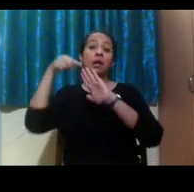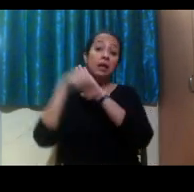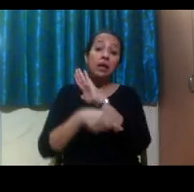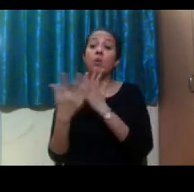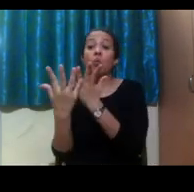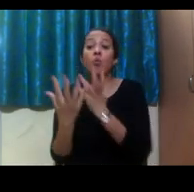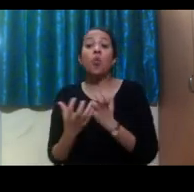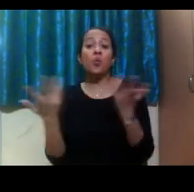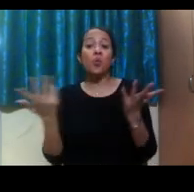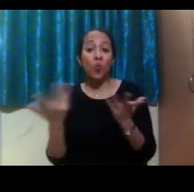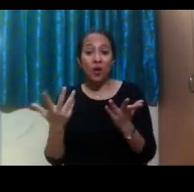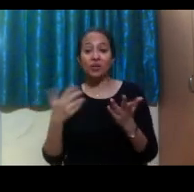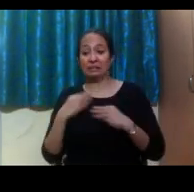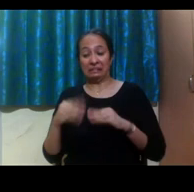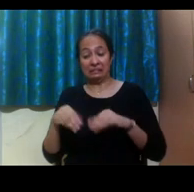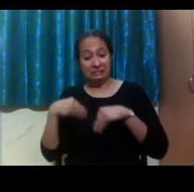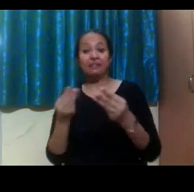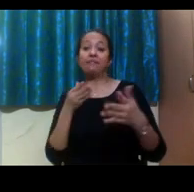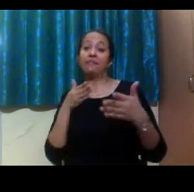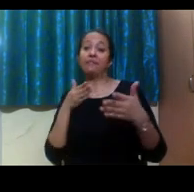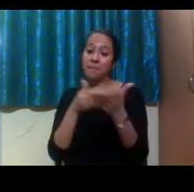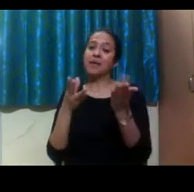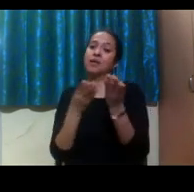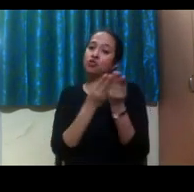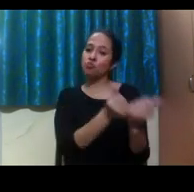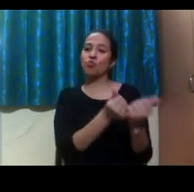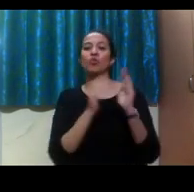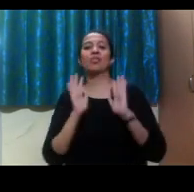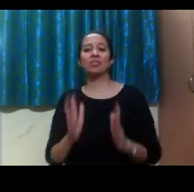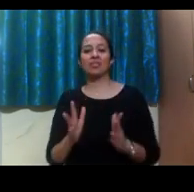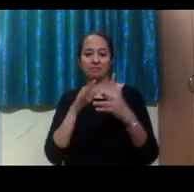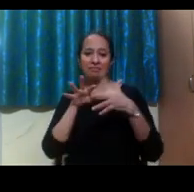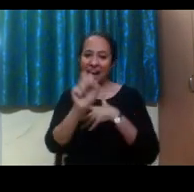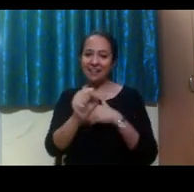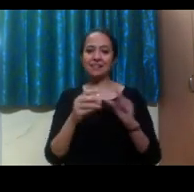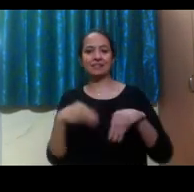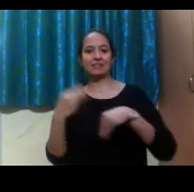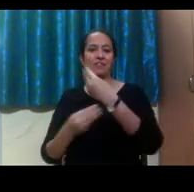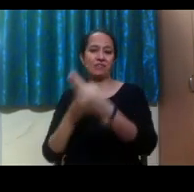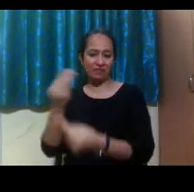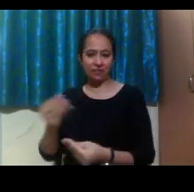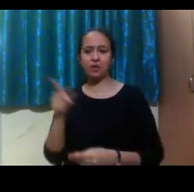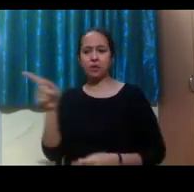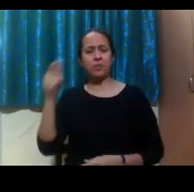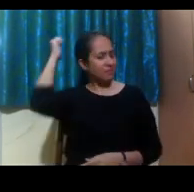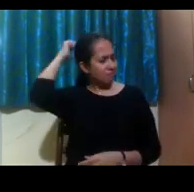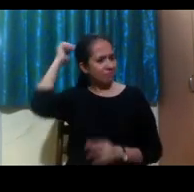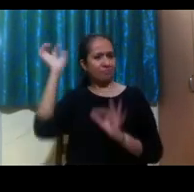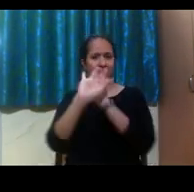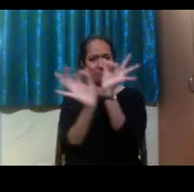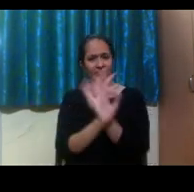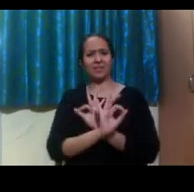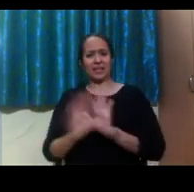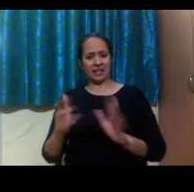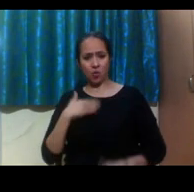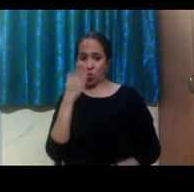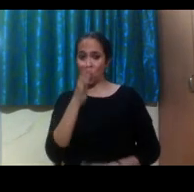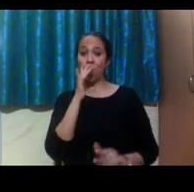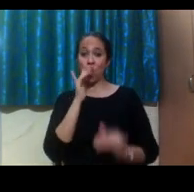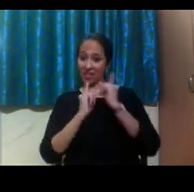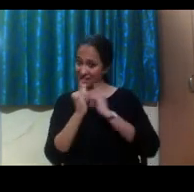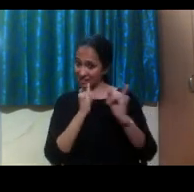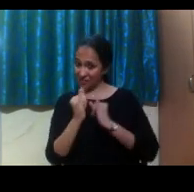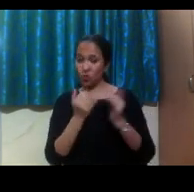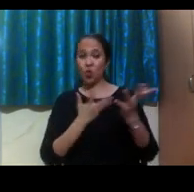more of the barrier, not the diagnosis itself. So just to be prepared when you're going to interactive process or an interview with an access